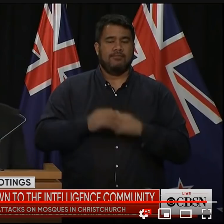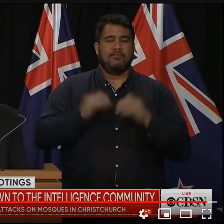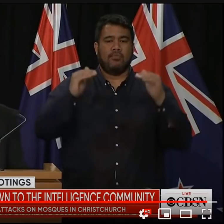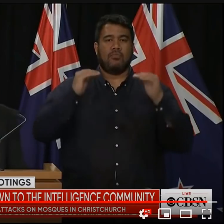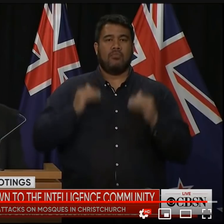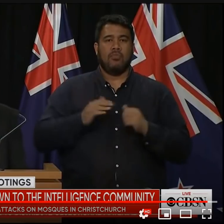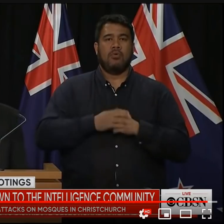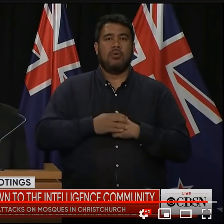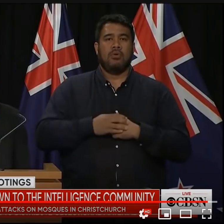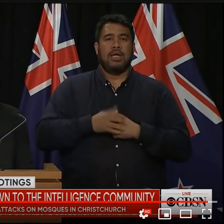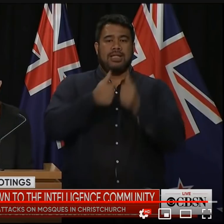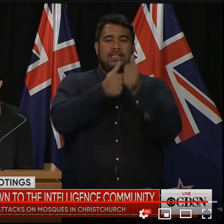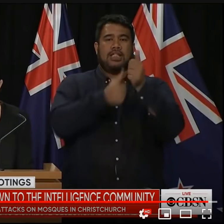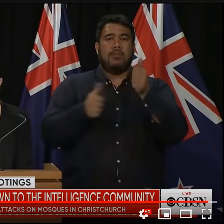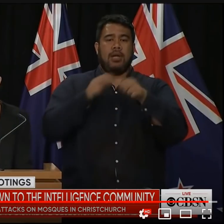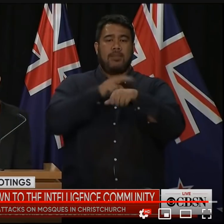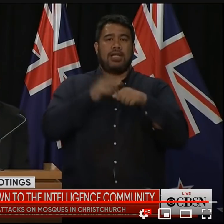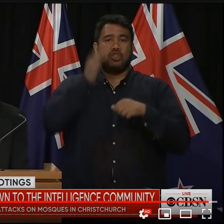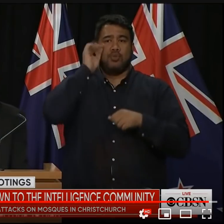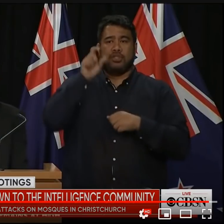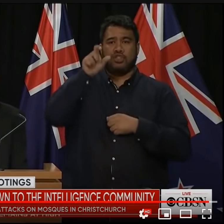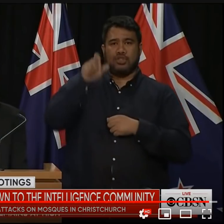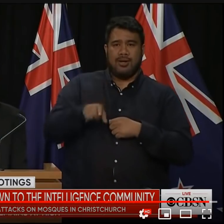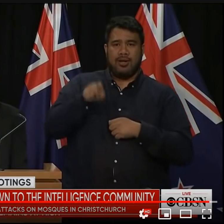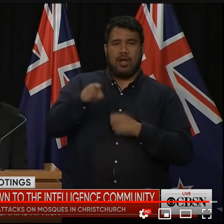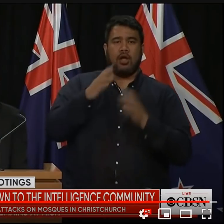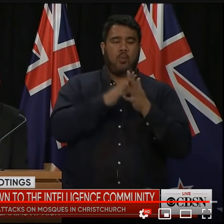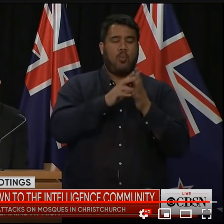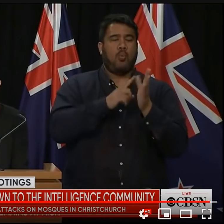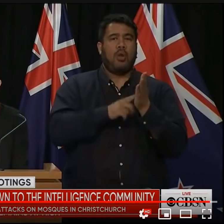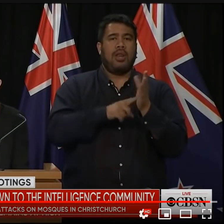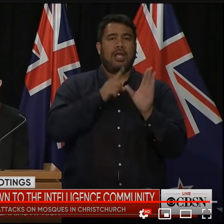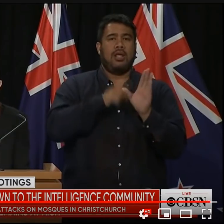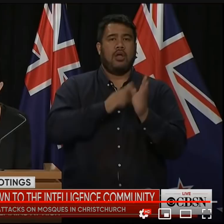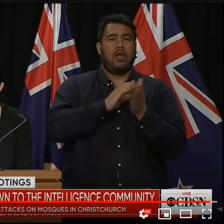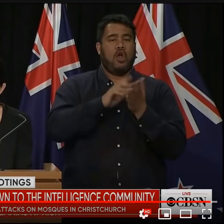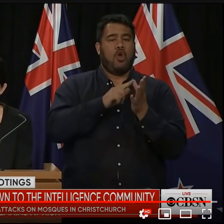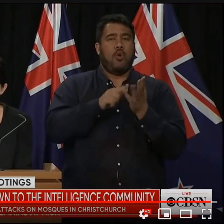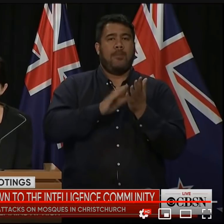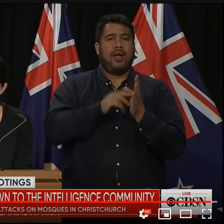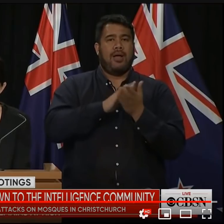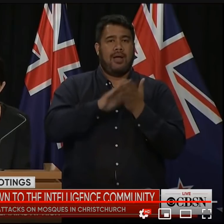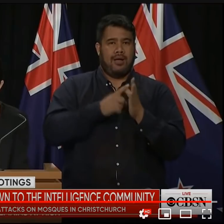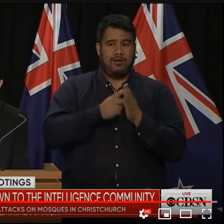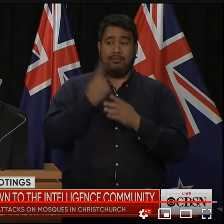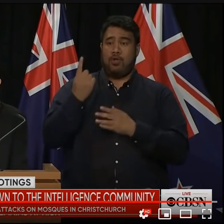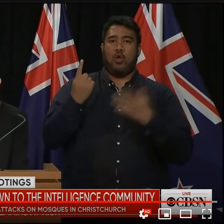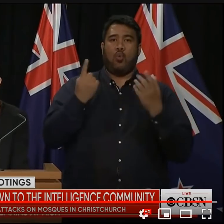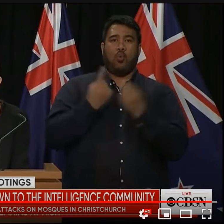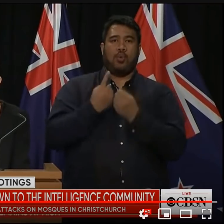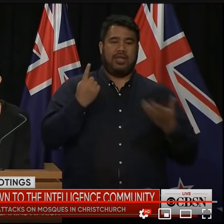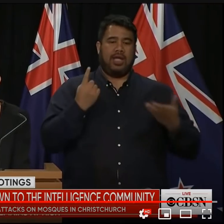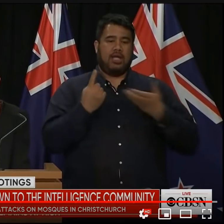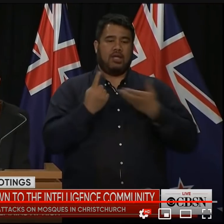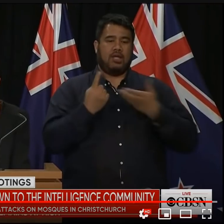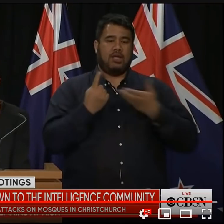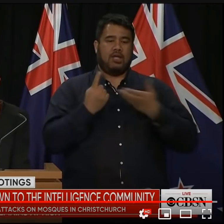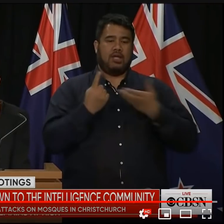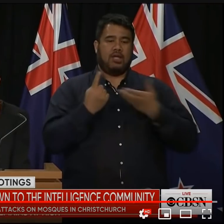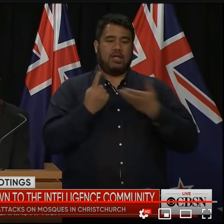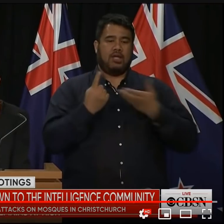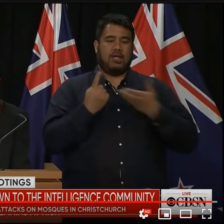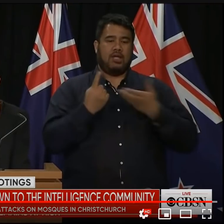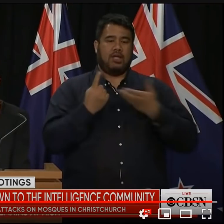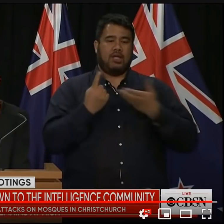maori and ethnic services wally homaha has traveled to christ church alongside 15 additional ethnic liaison officers to support